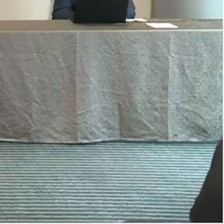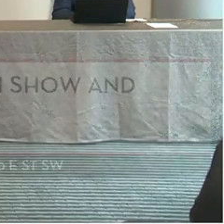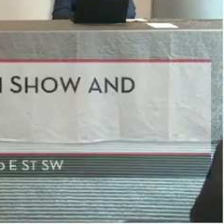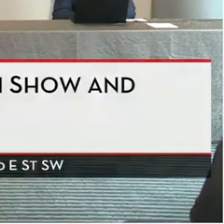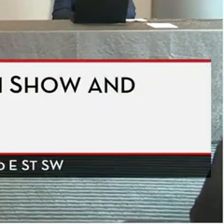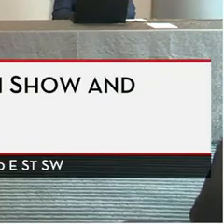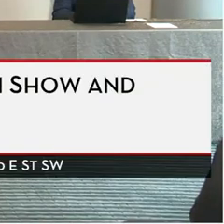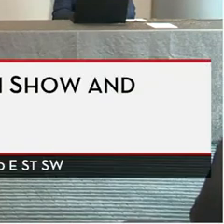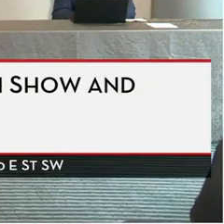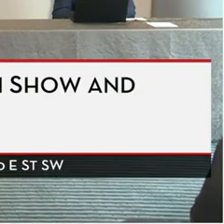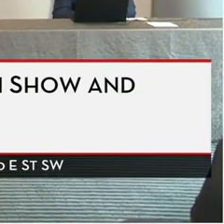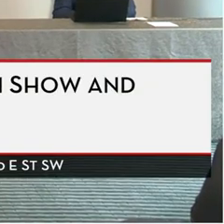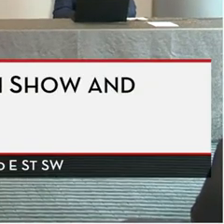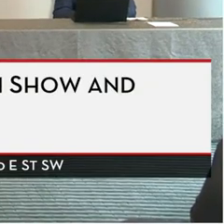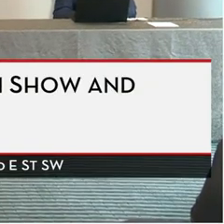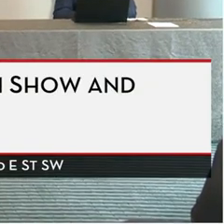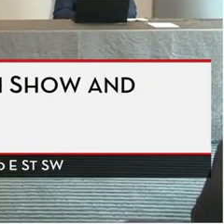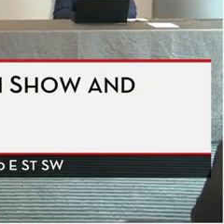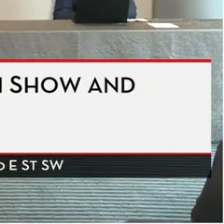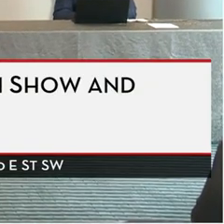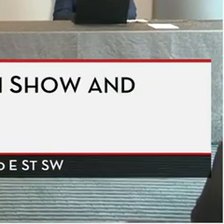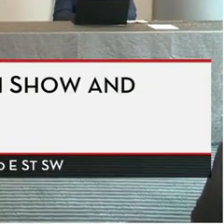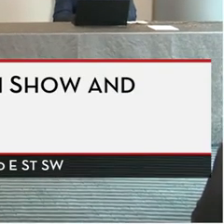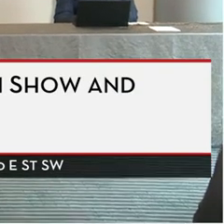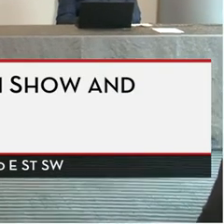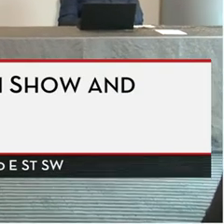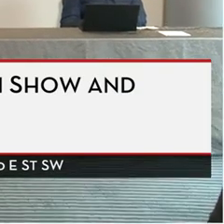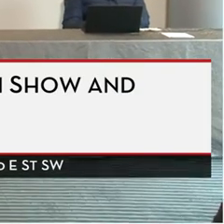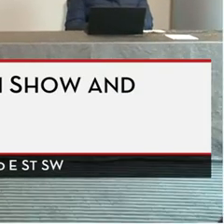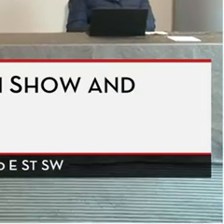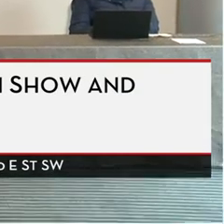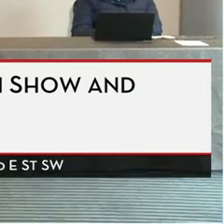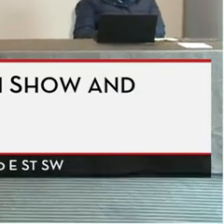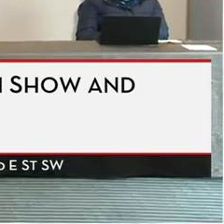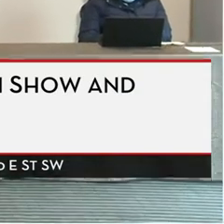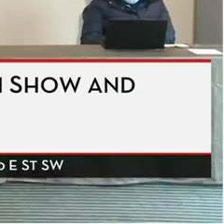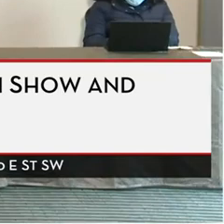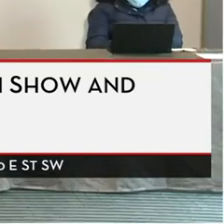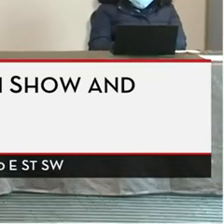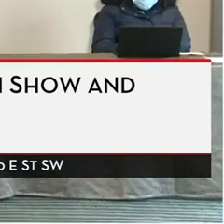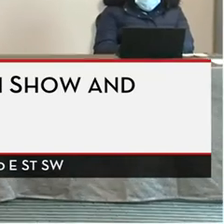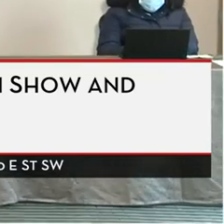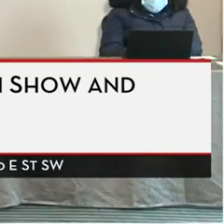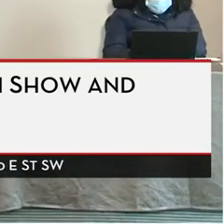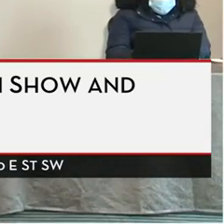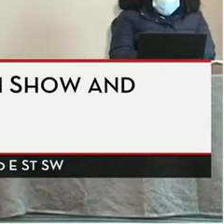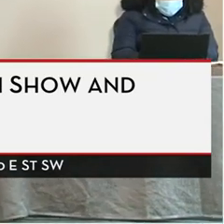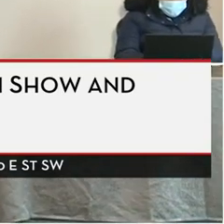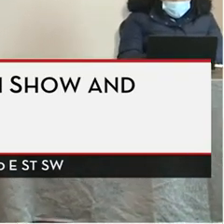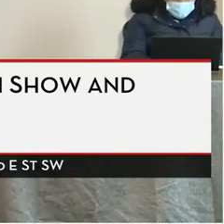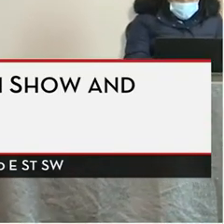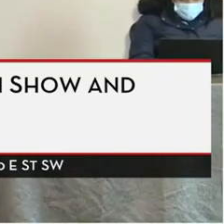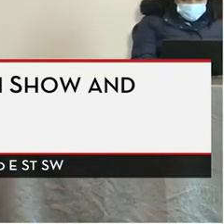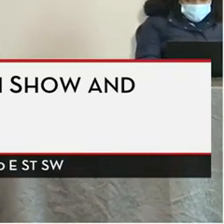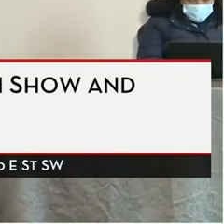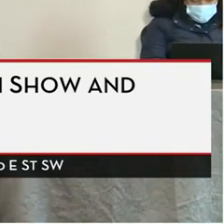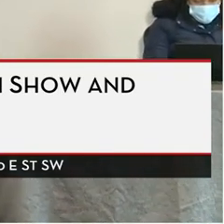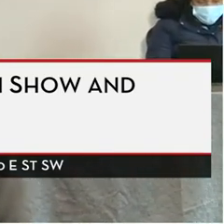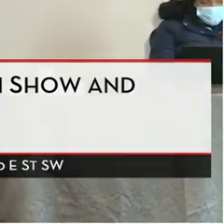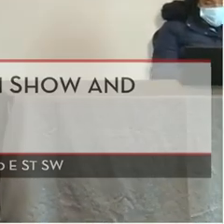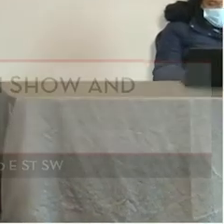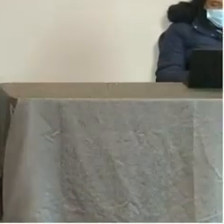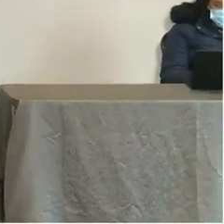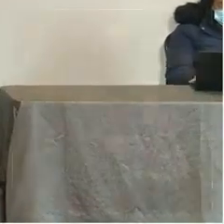Good morning, everyone. I am so excited to be here today. We are at the Hyatt Place National Mall where we are